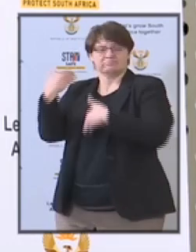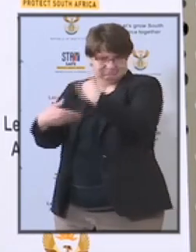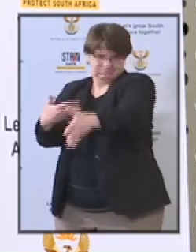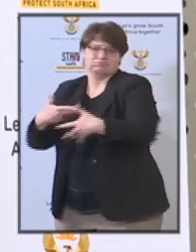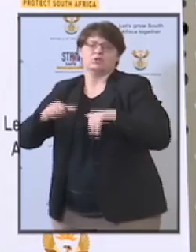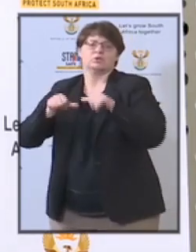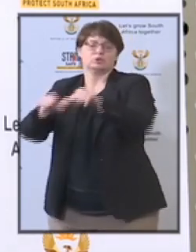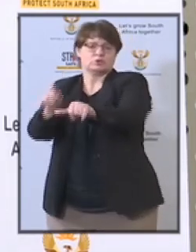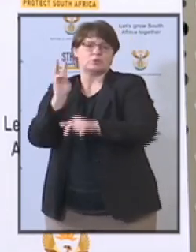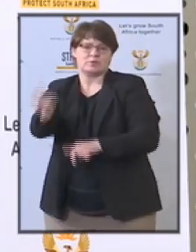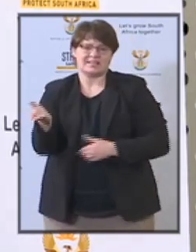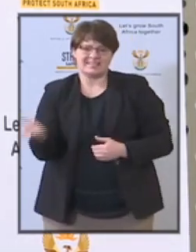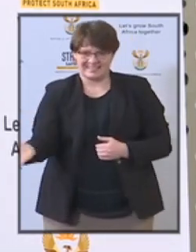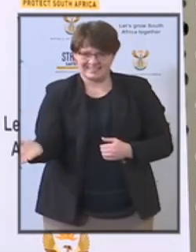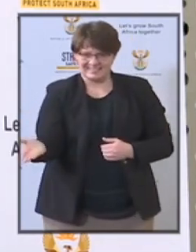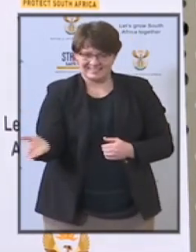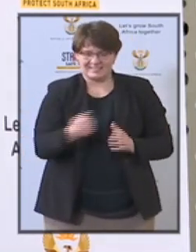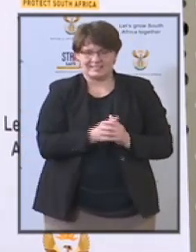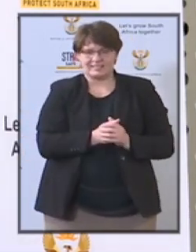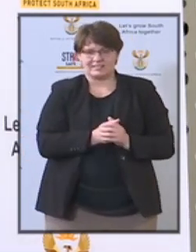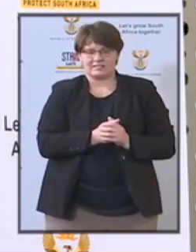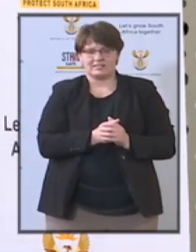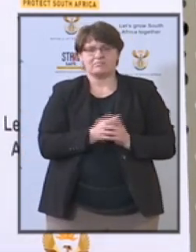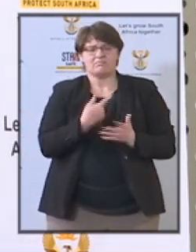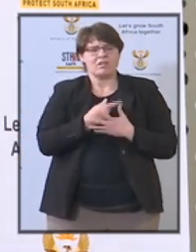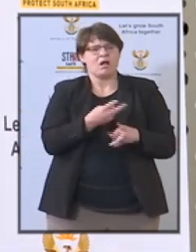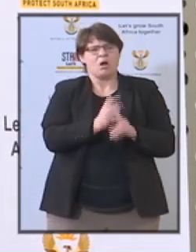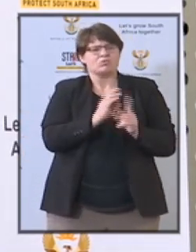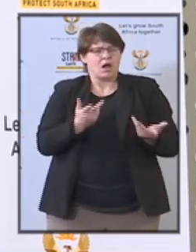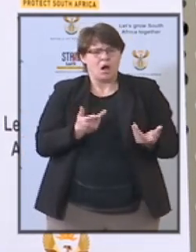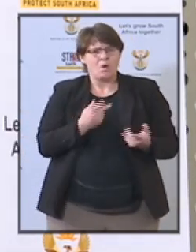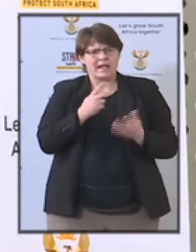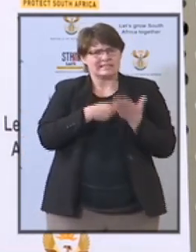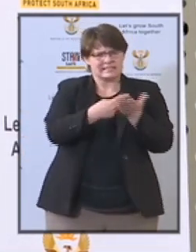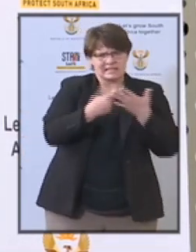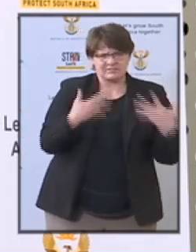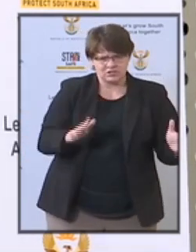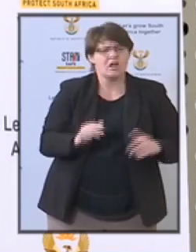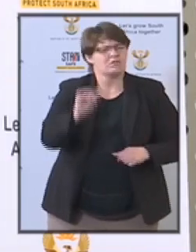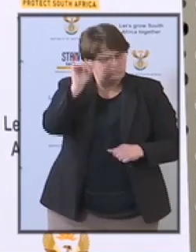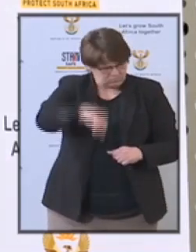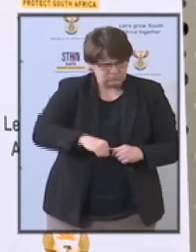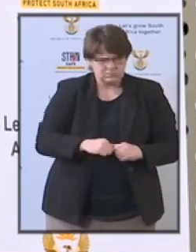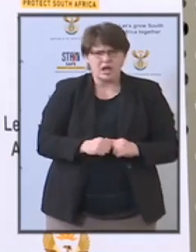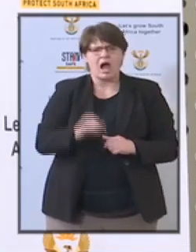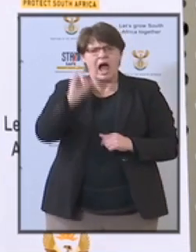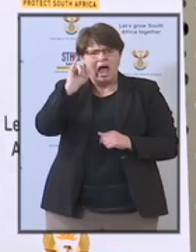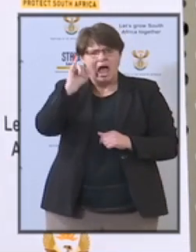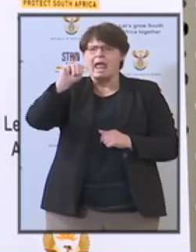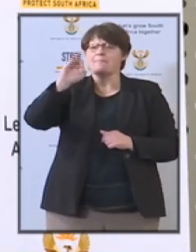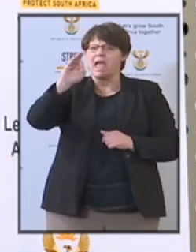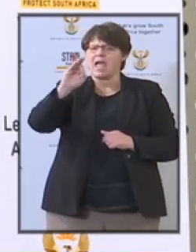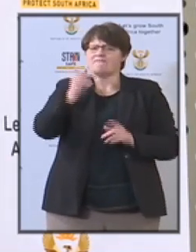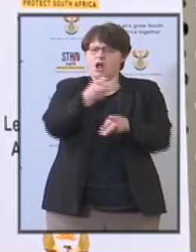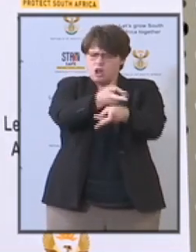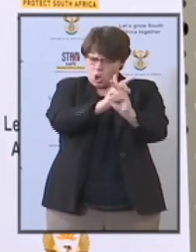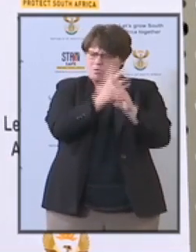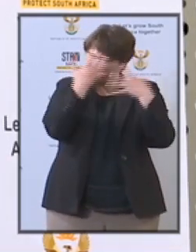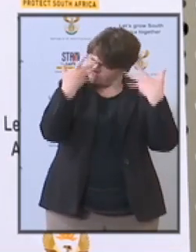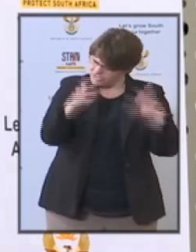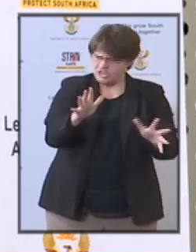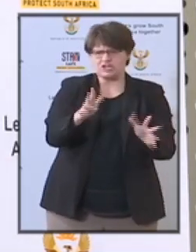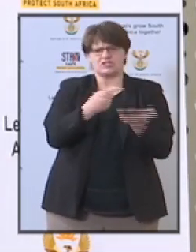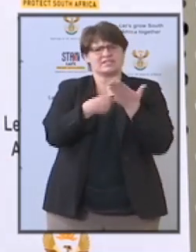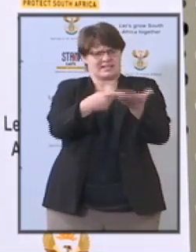there the imf loans whether we discussed it or not yes we did discuss the imf loans it were briefed by the minister of finance